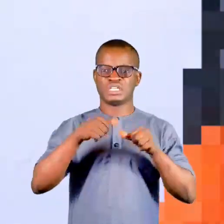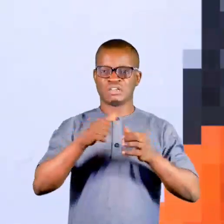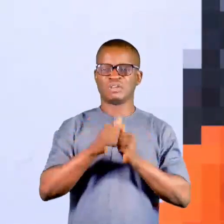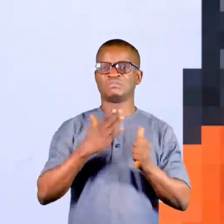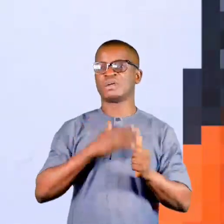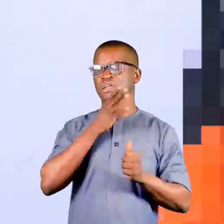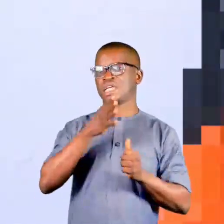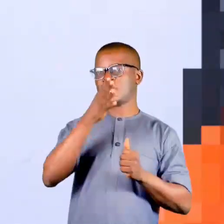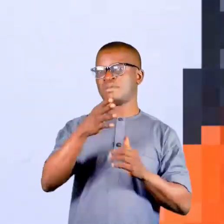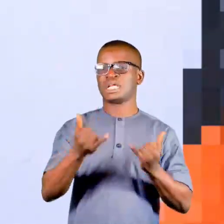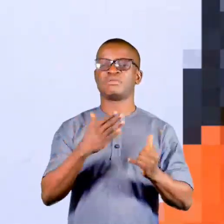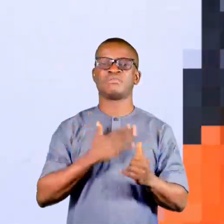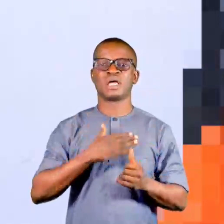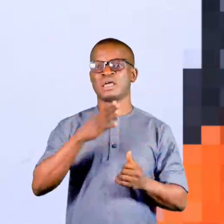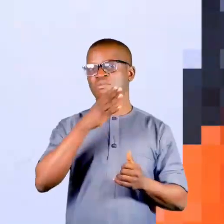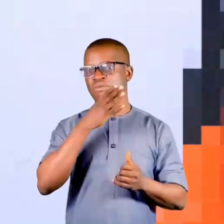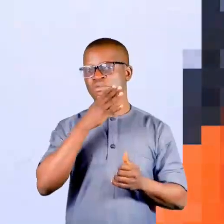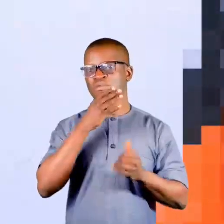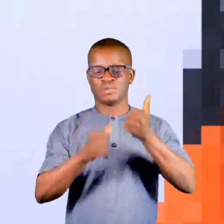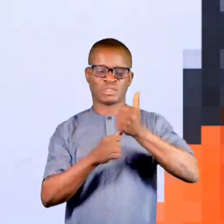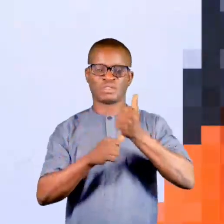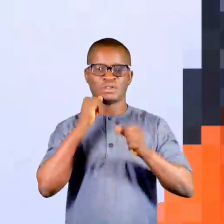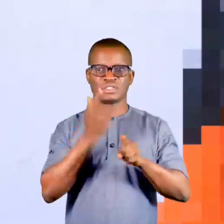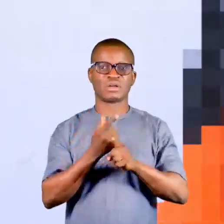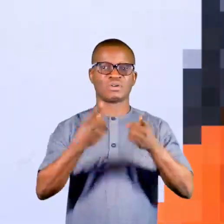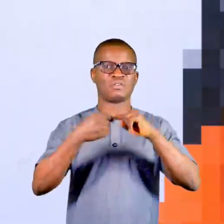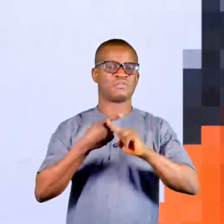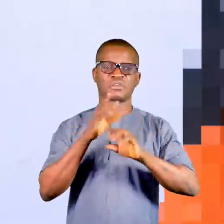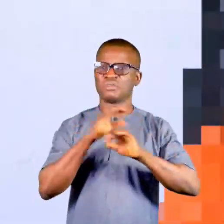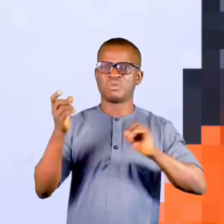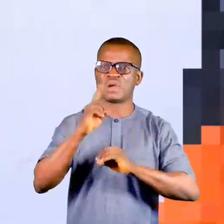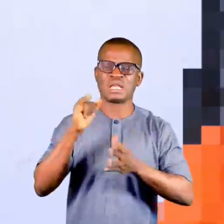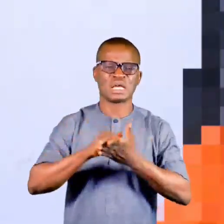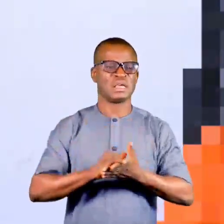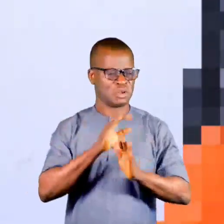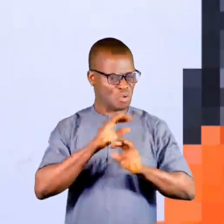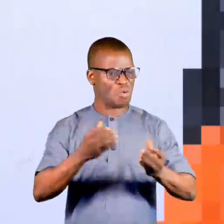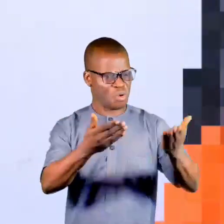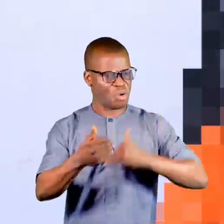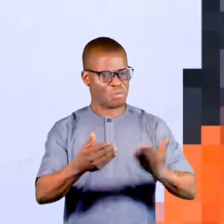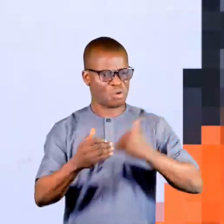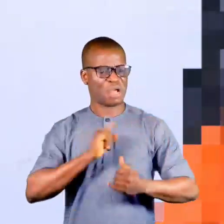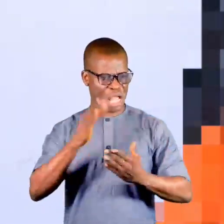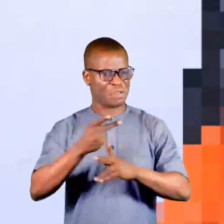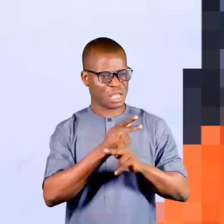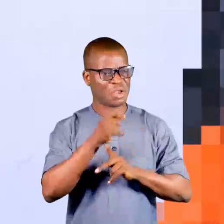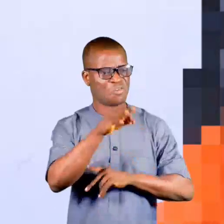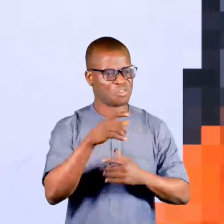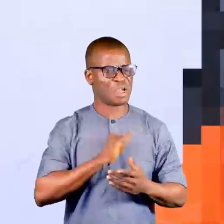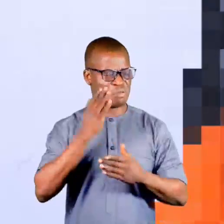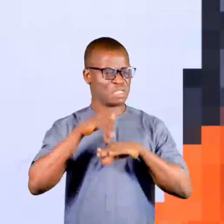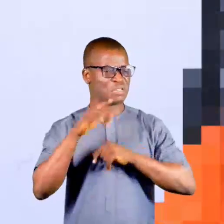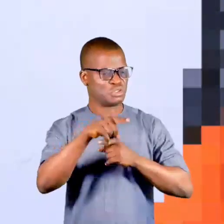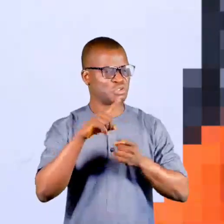grandmother. So my mommy's sister, senior sister, just come from nowhere that she is going to take me. She's going to take care of